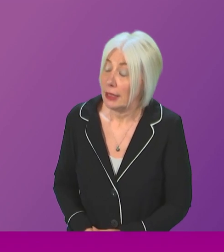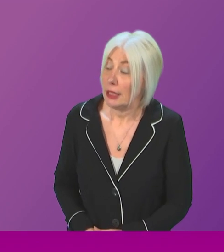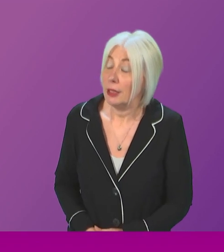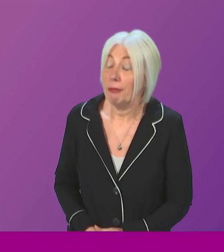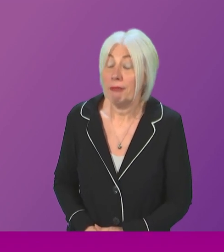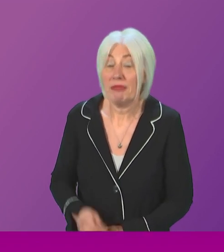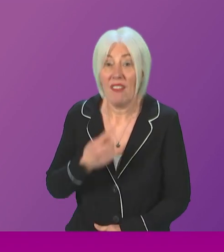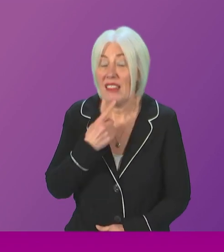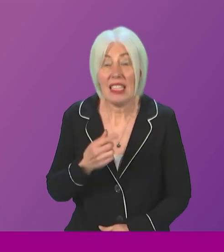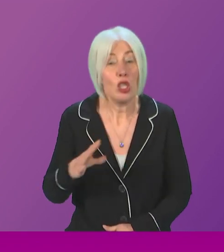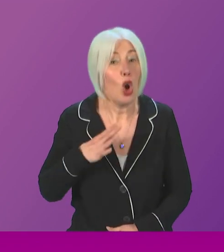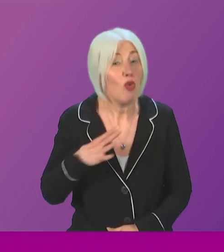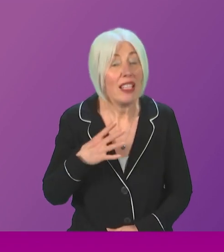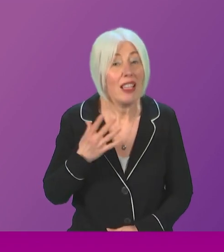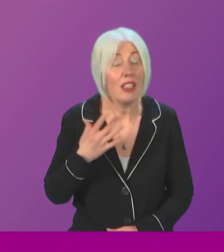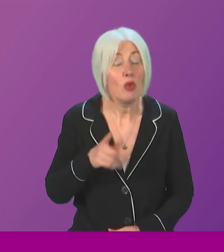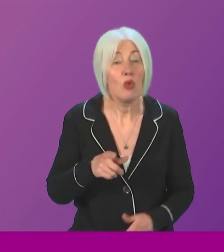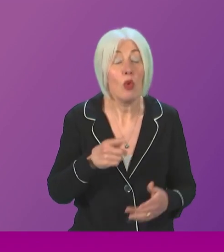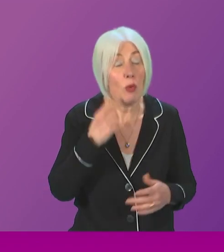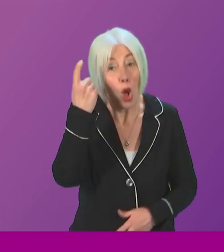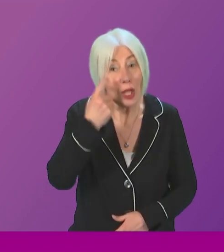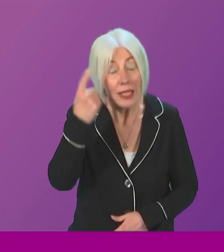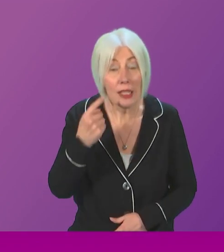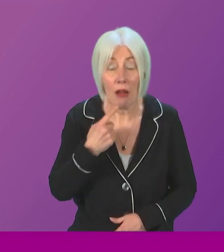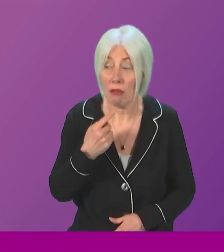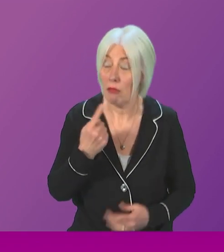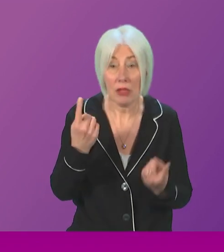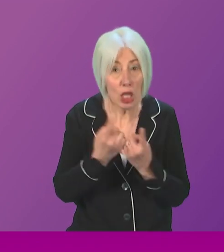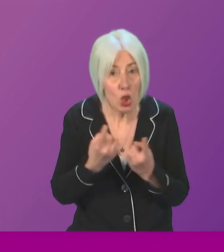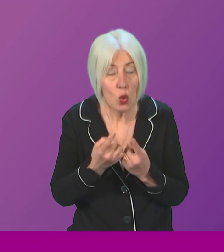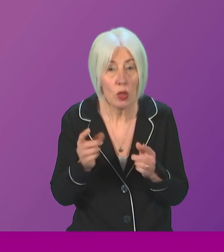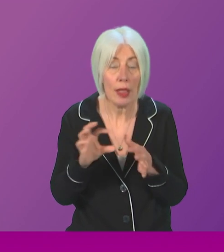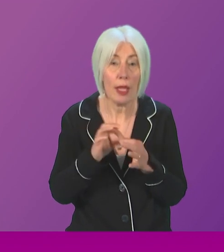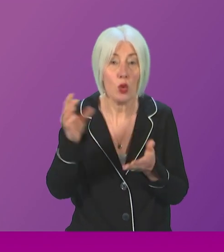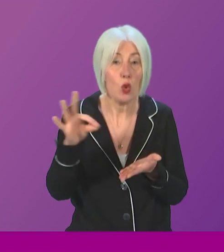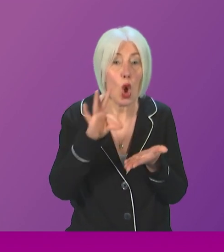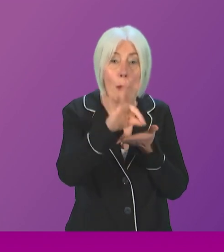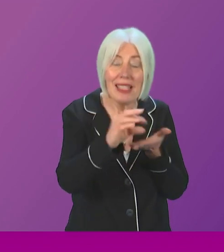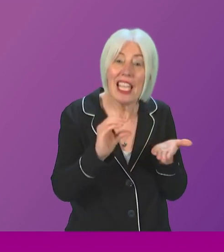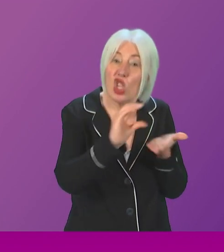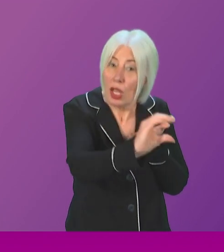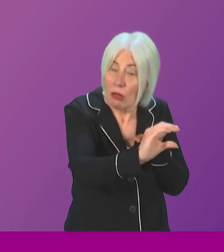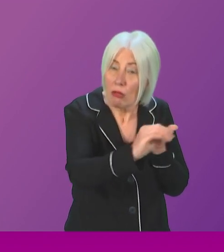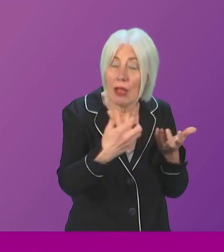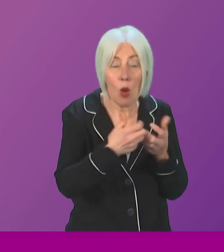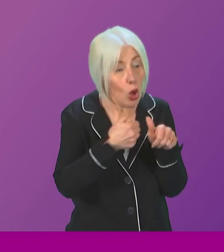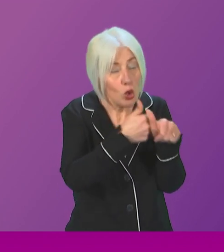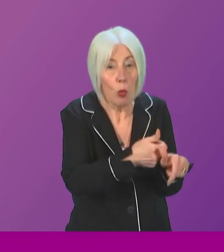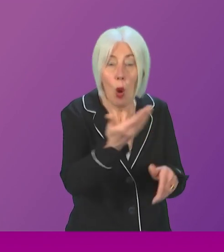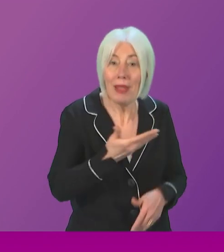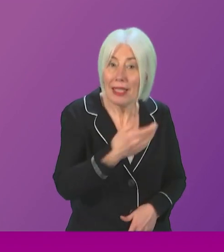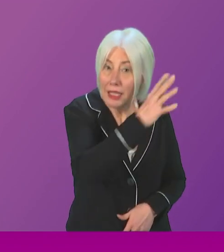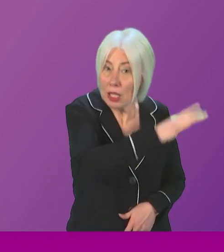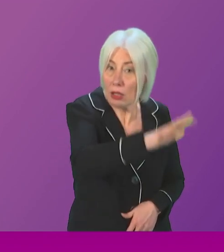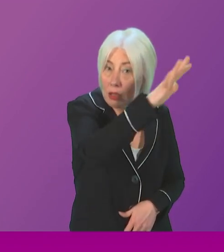to the question from Anasawa that we will consider the issues around compensation and what more we can do to support businesses when